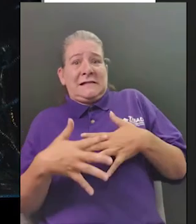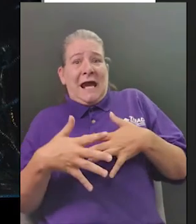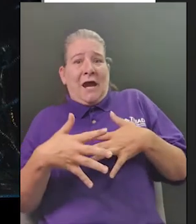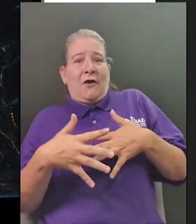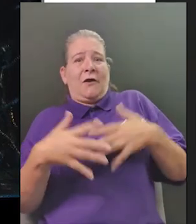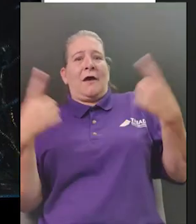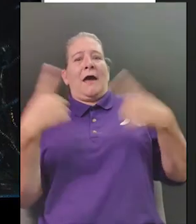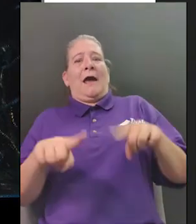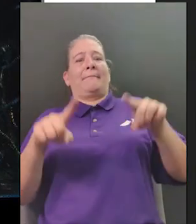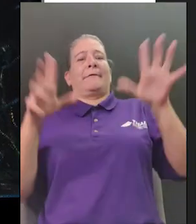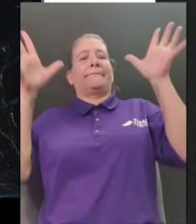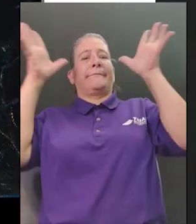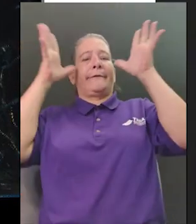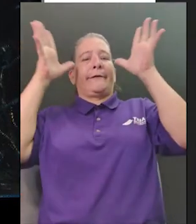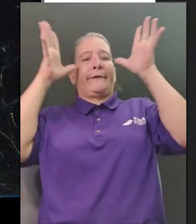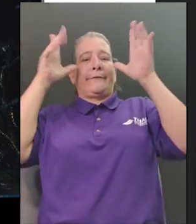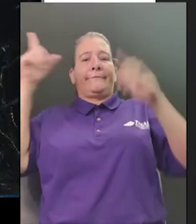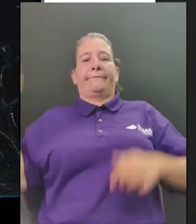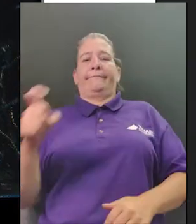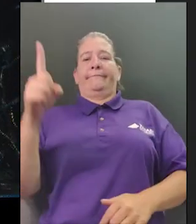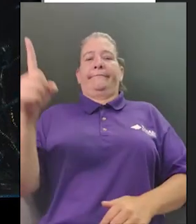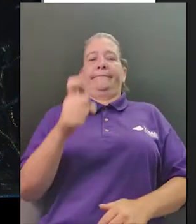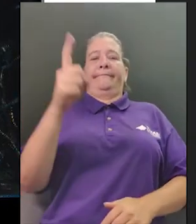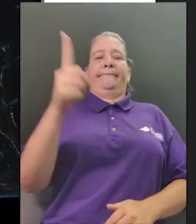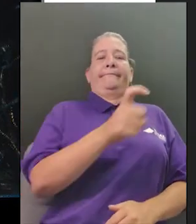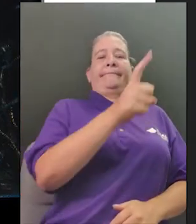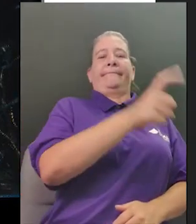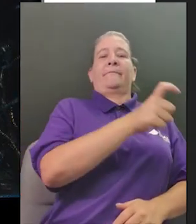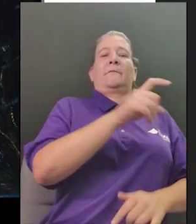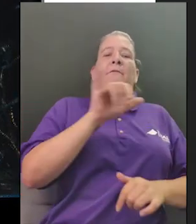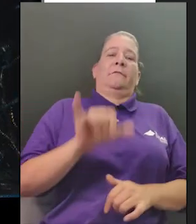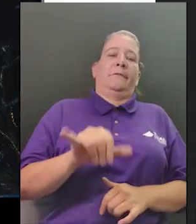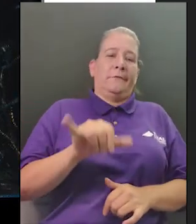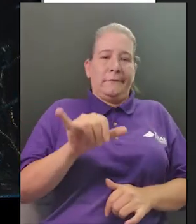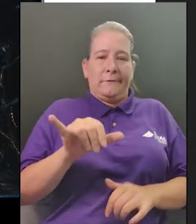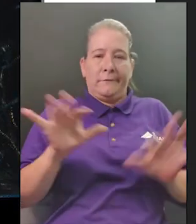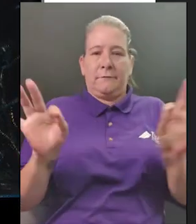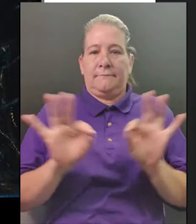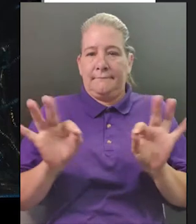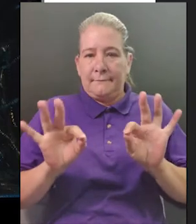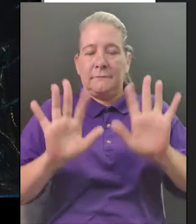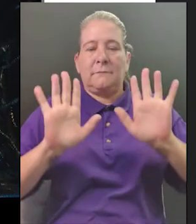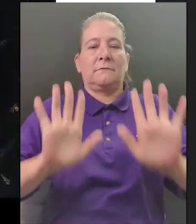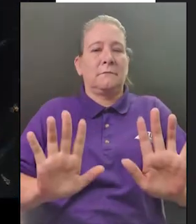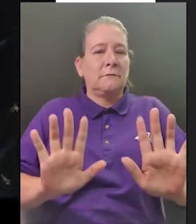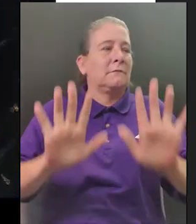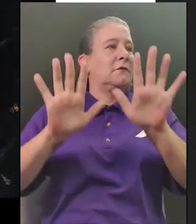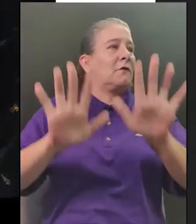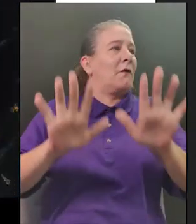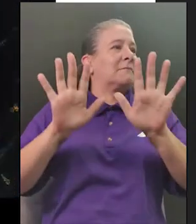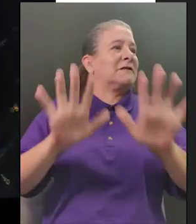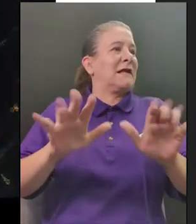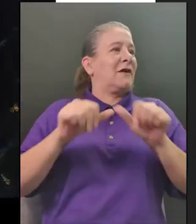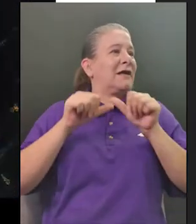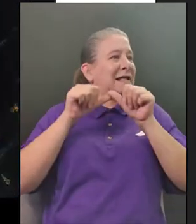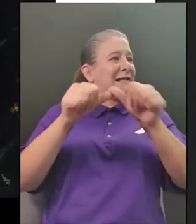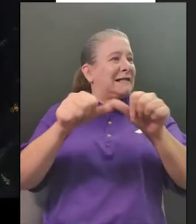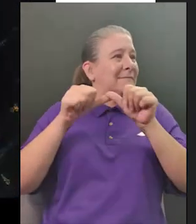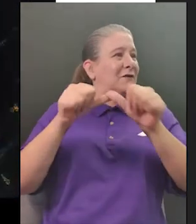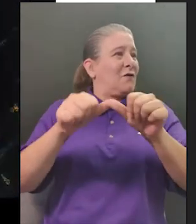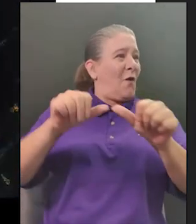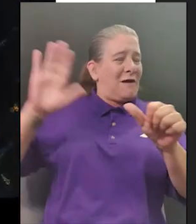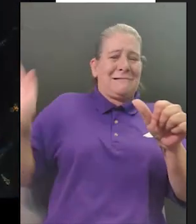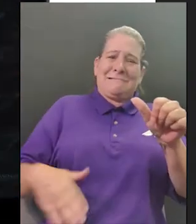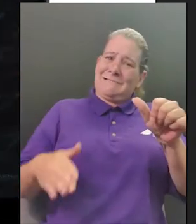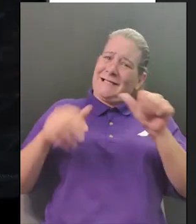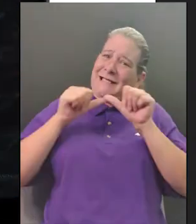their path on and on they went following the curve of the stream they headed west there's the